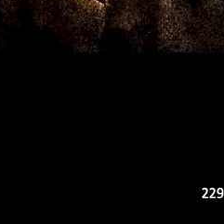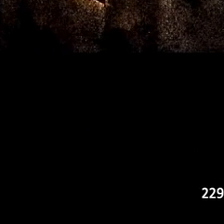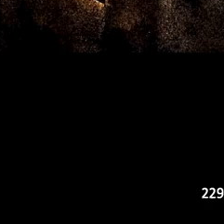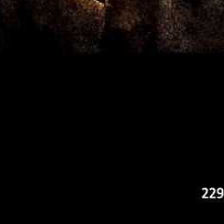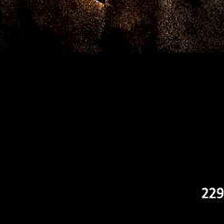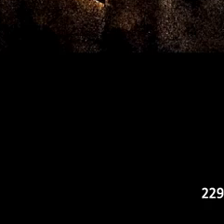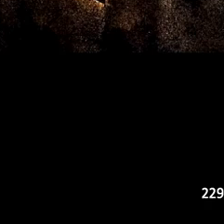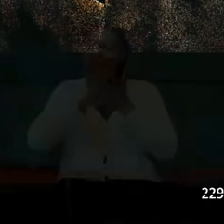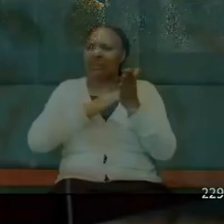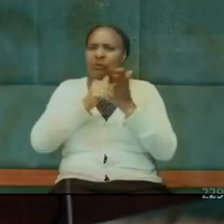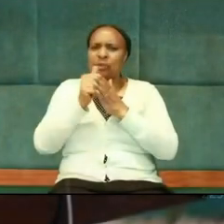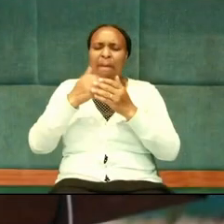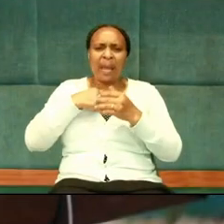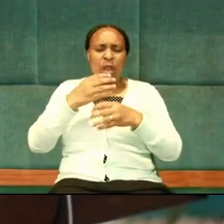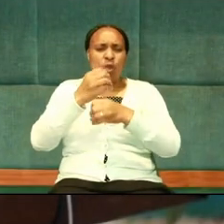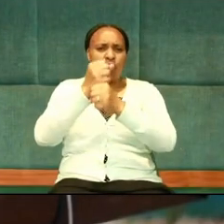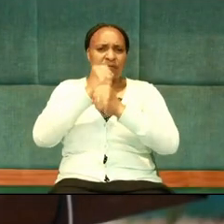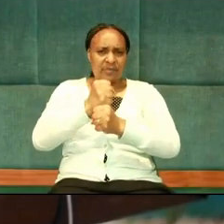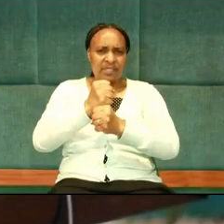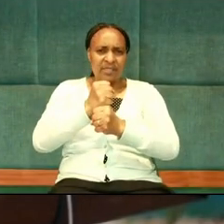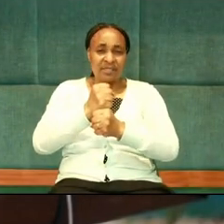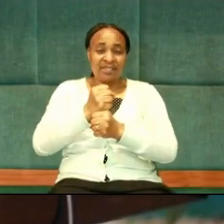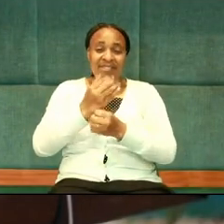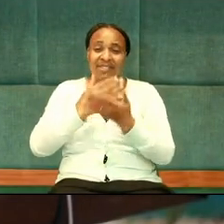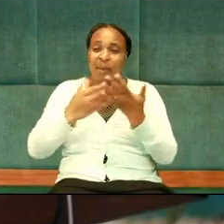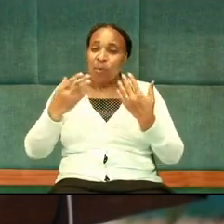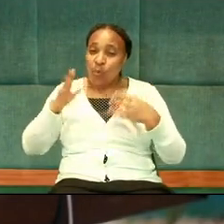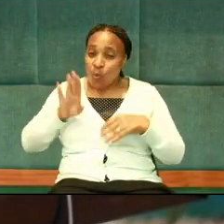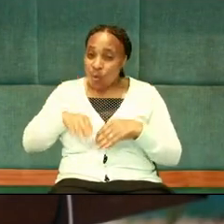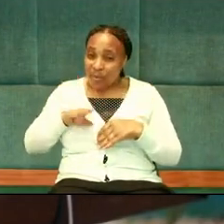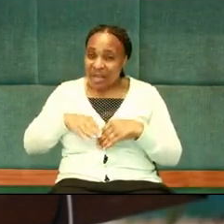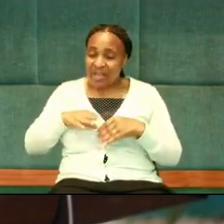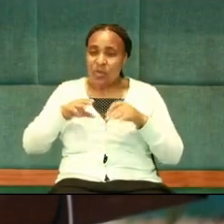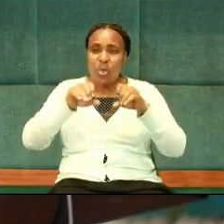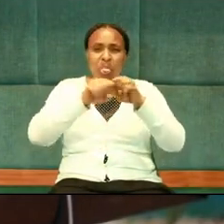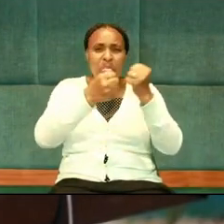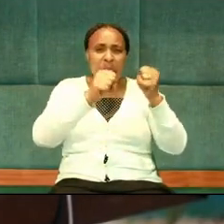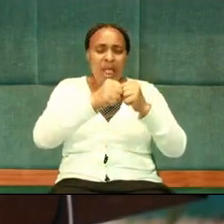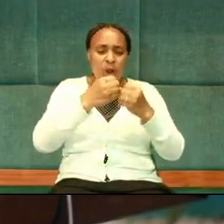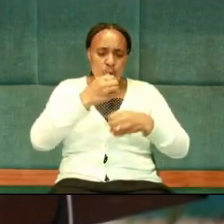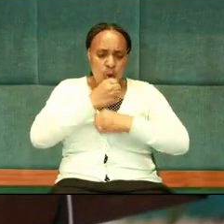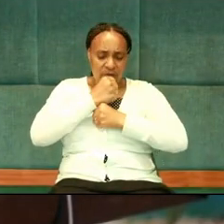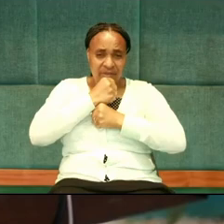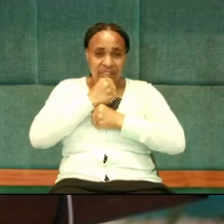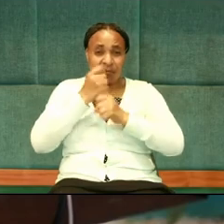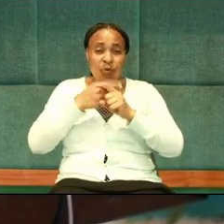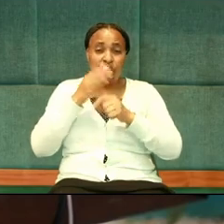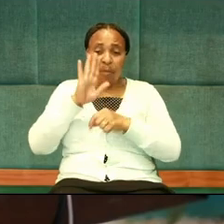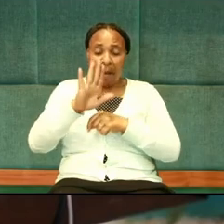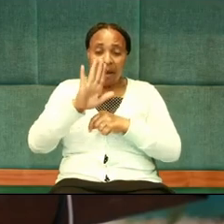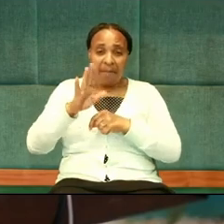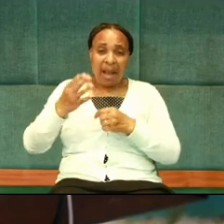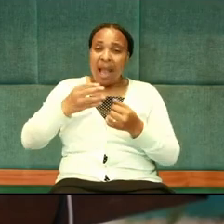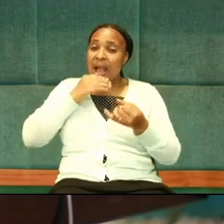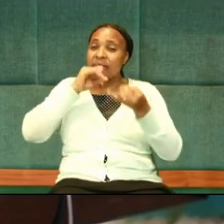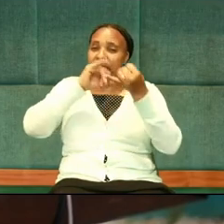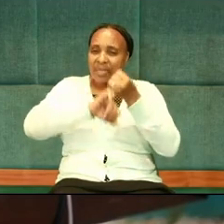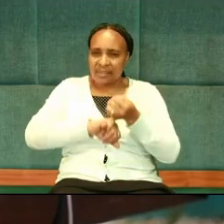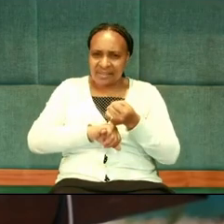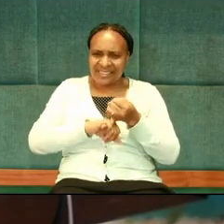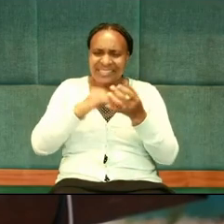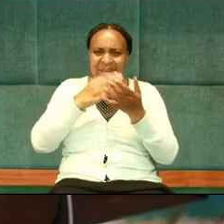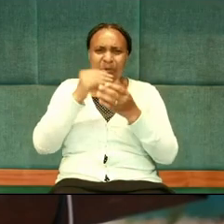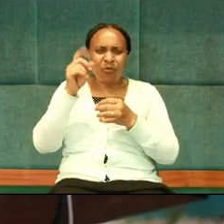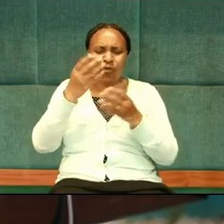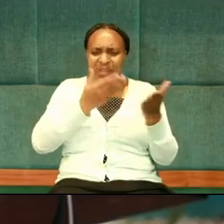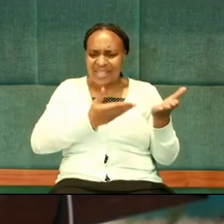happy and confident? Some women, you have broken the confidence span of your husband, and some of you, the girls,